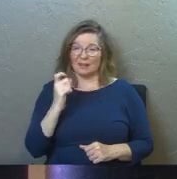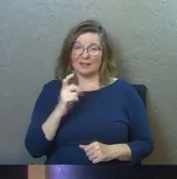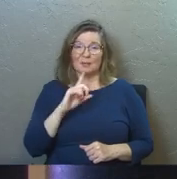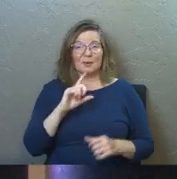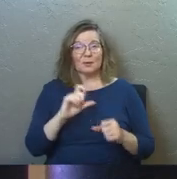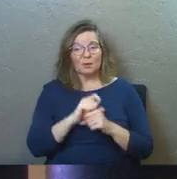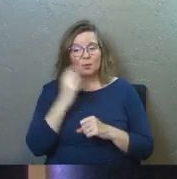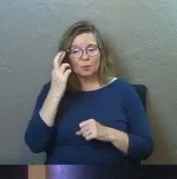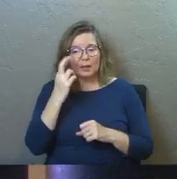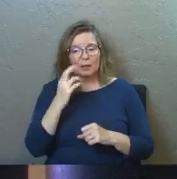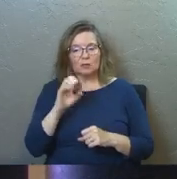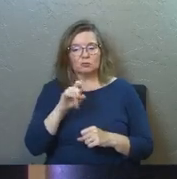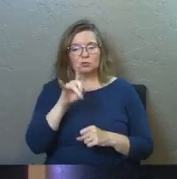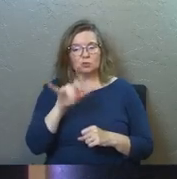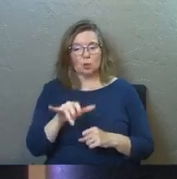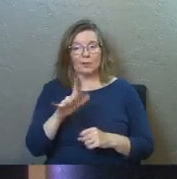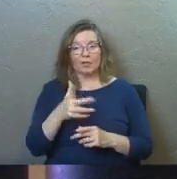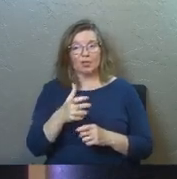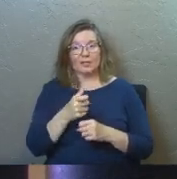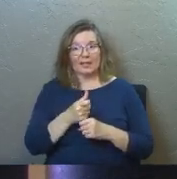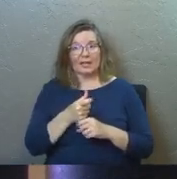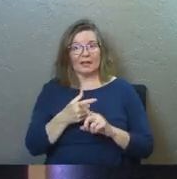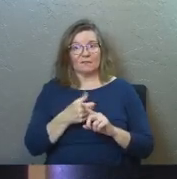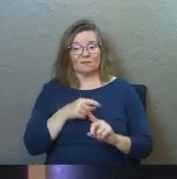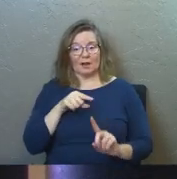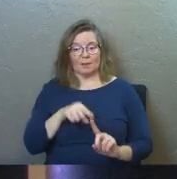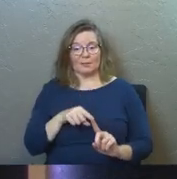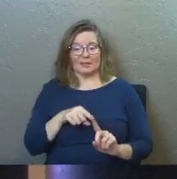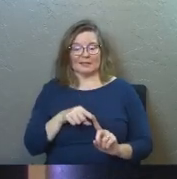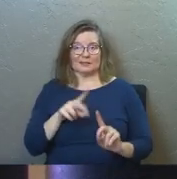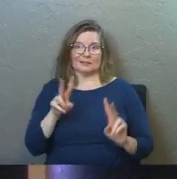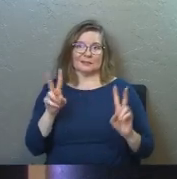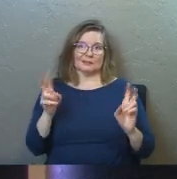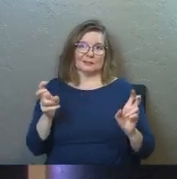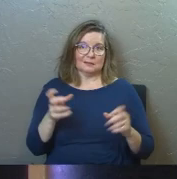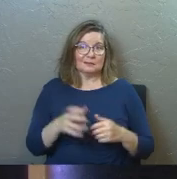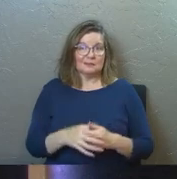but realize the joy that you're getting out of this drug.